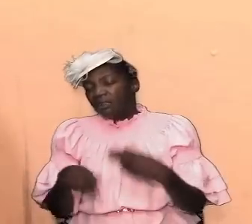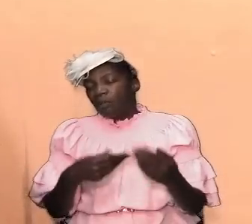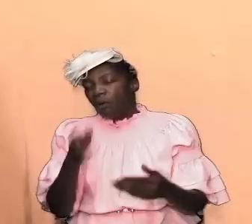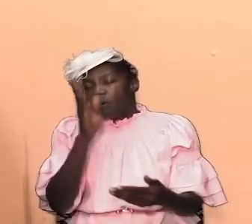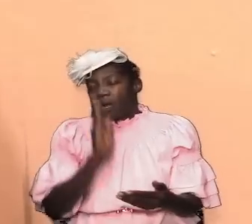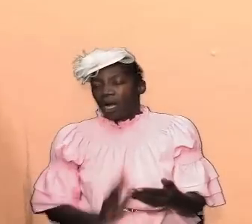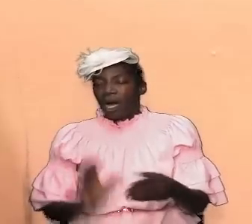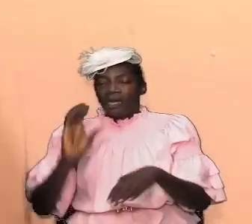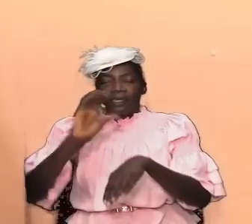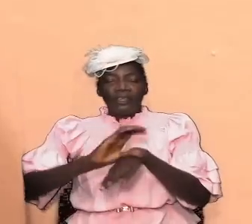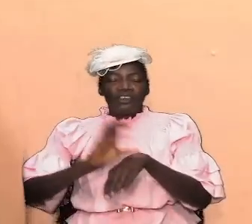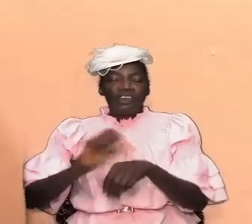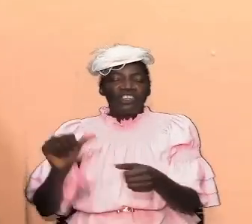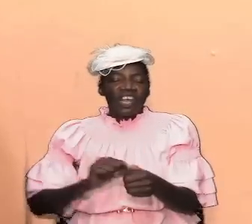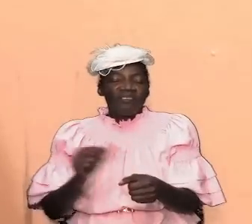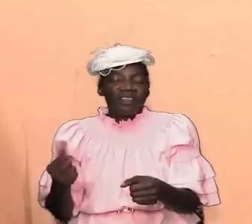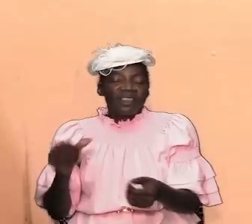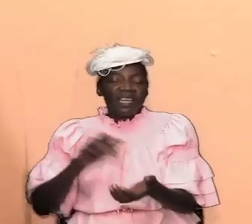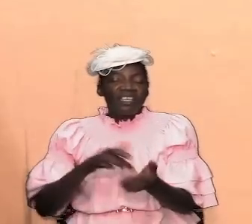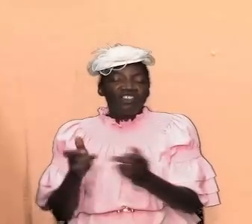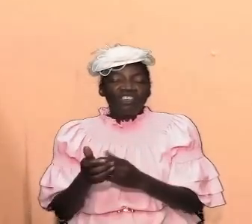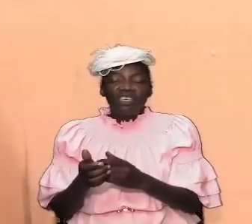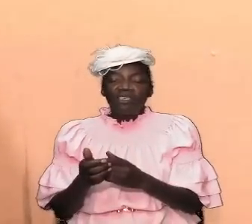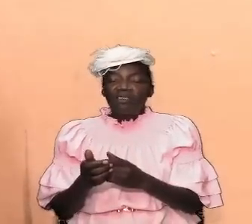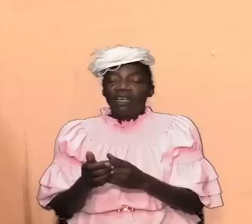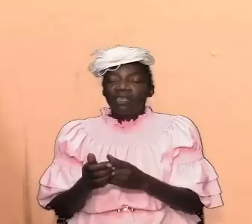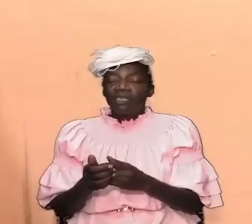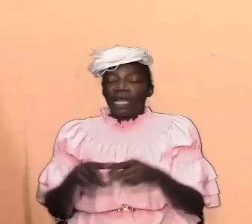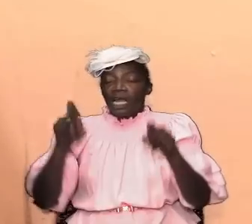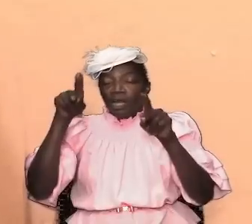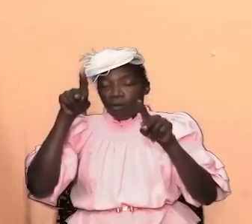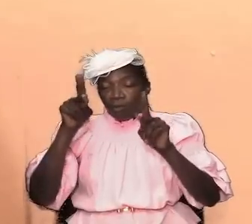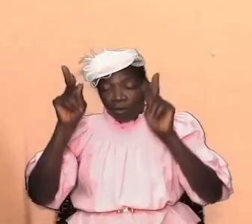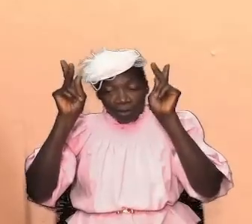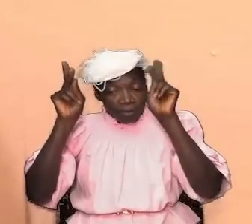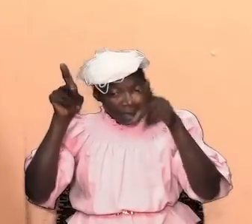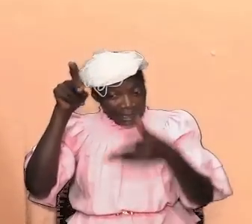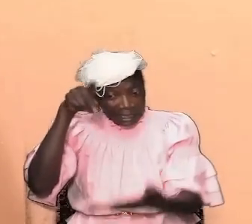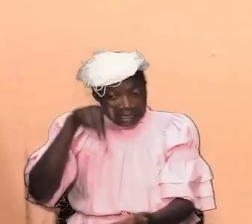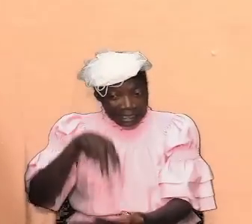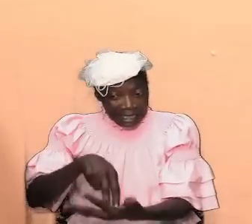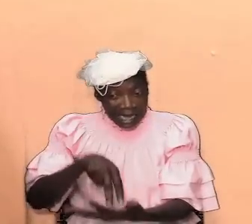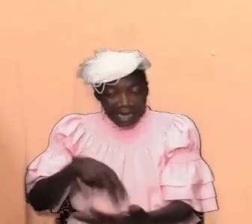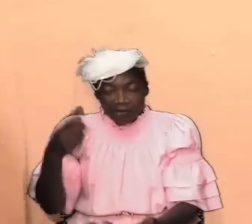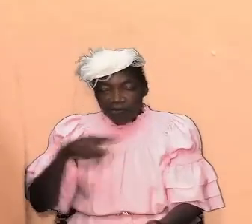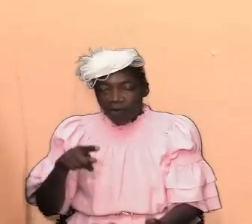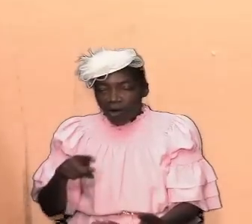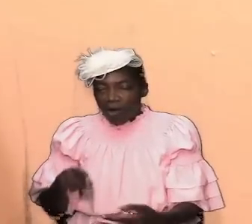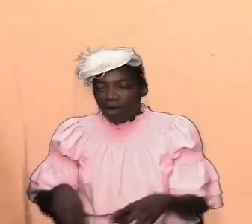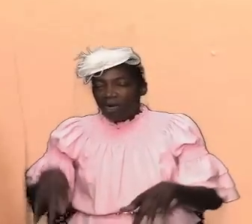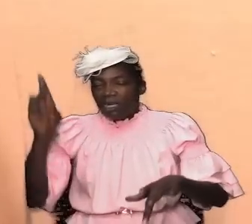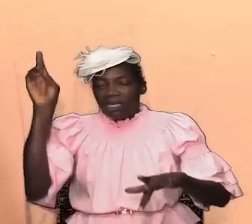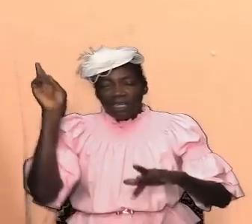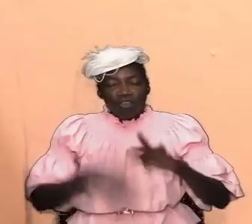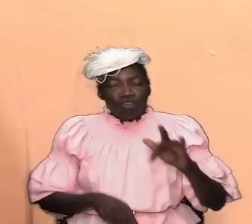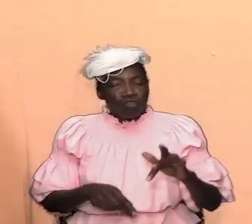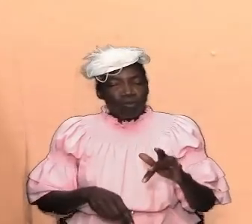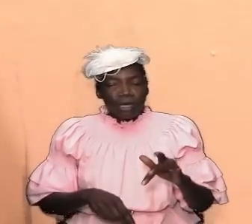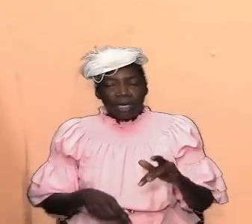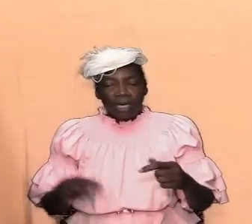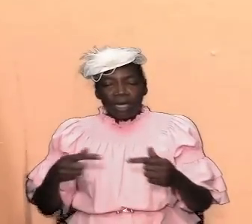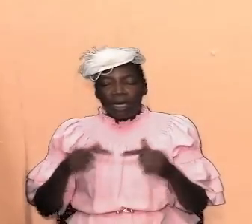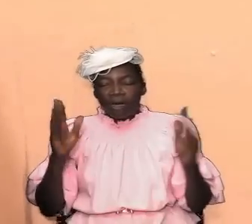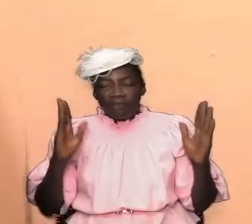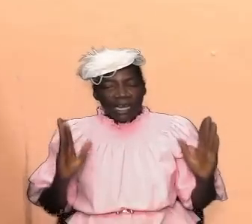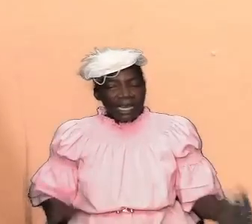and everything that jesus christ stood for it is a trick of the enemy it is a deception and i